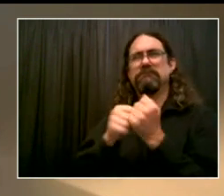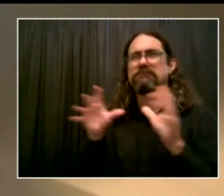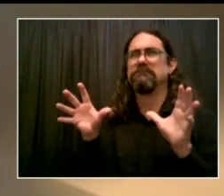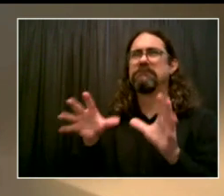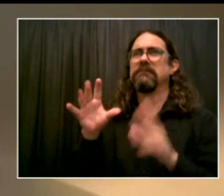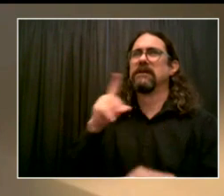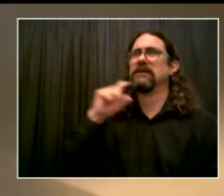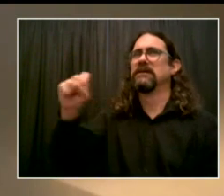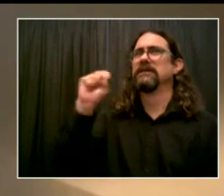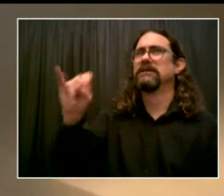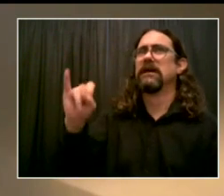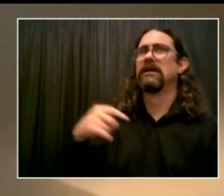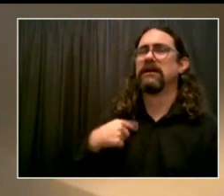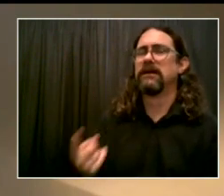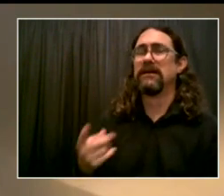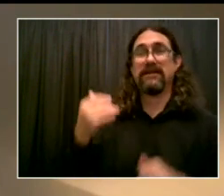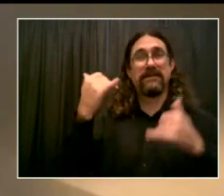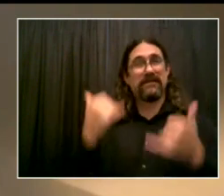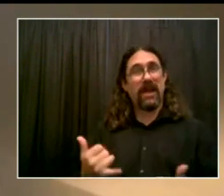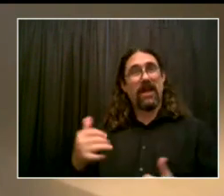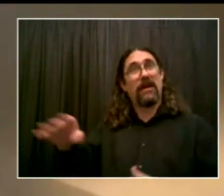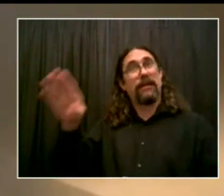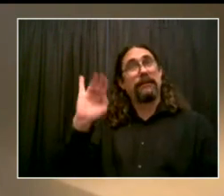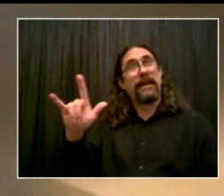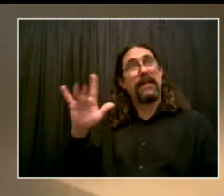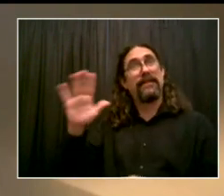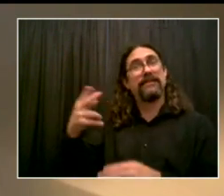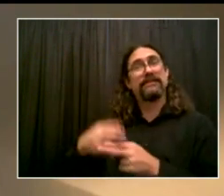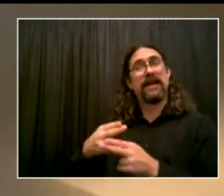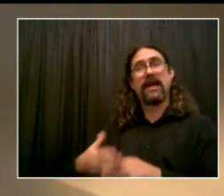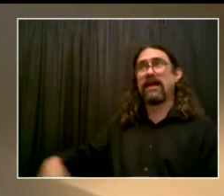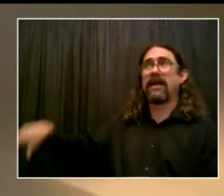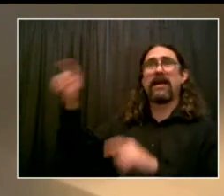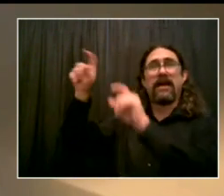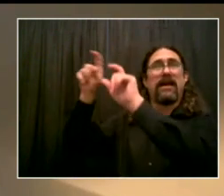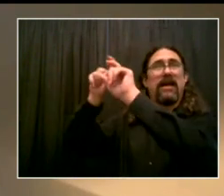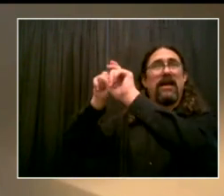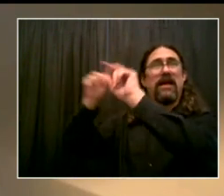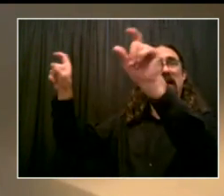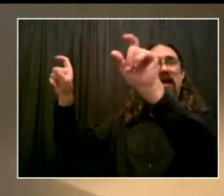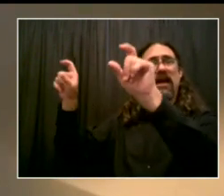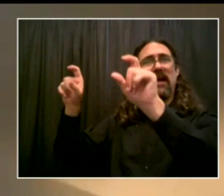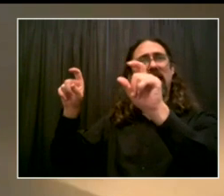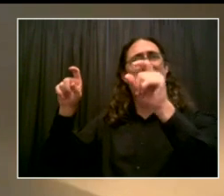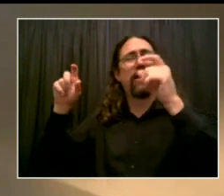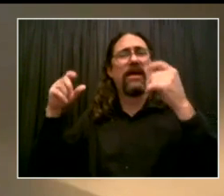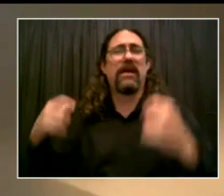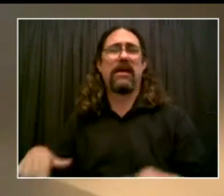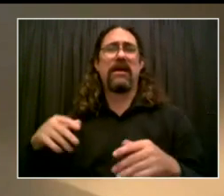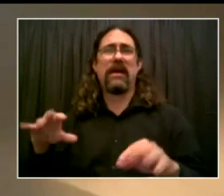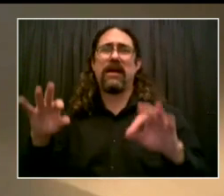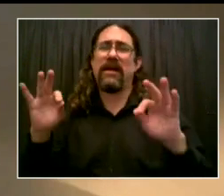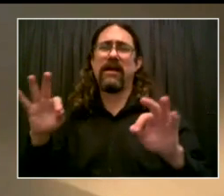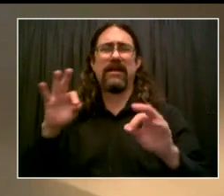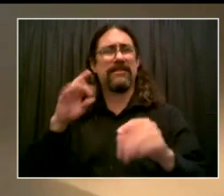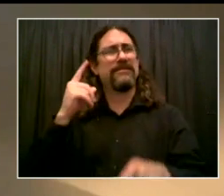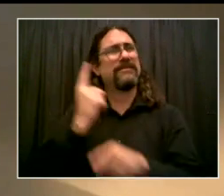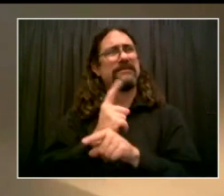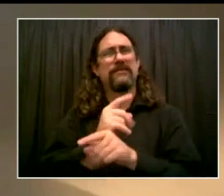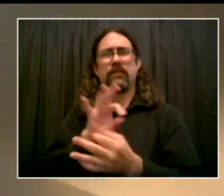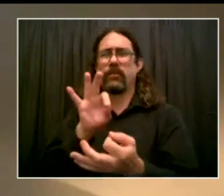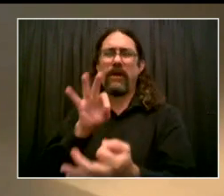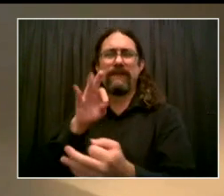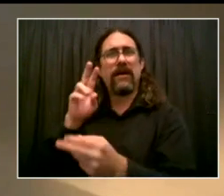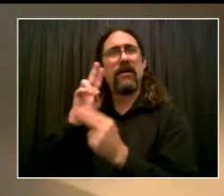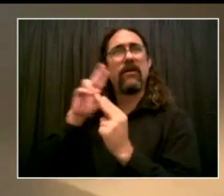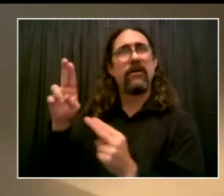my estimation, no one has done more in the sense of justice for the people of Staten Island than my good friend,